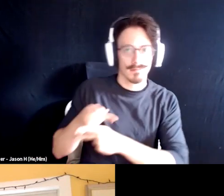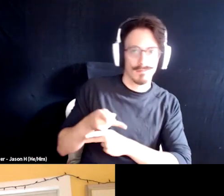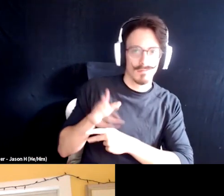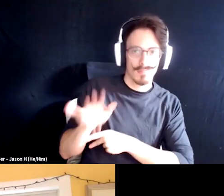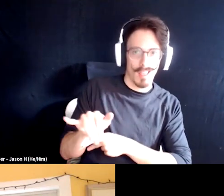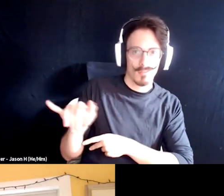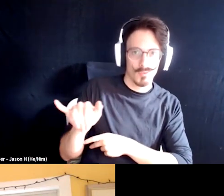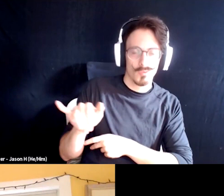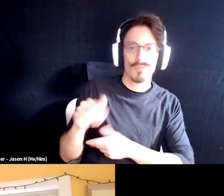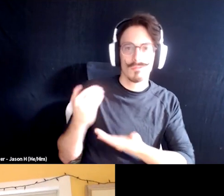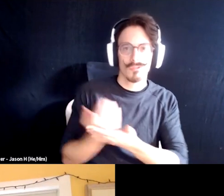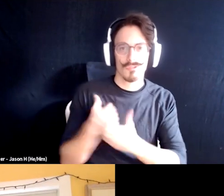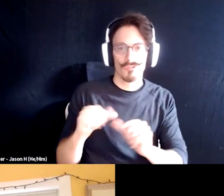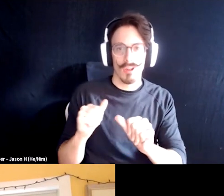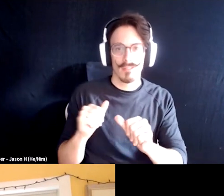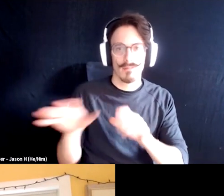to increase them.